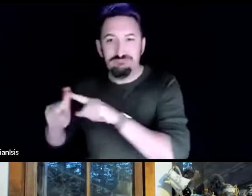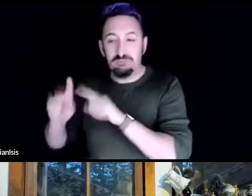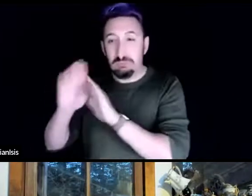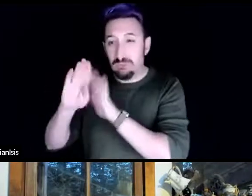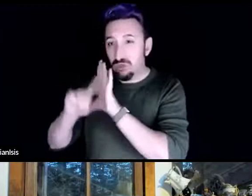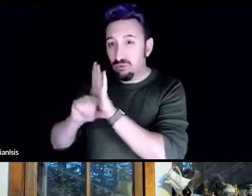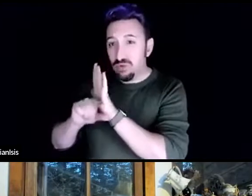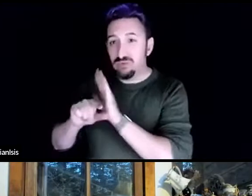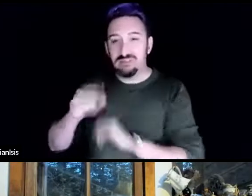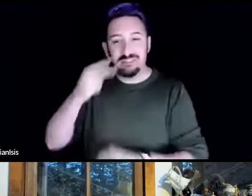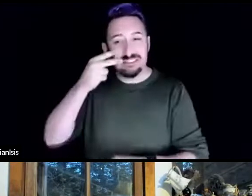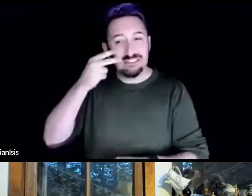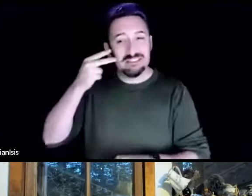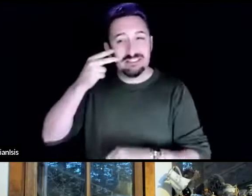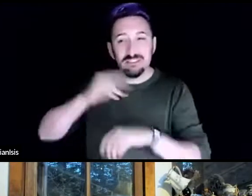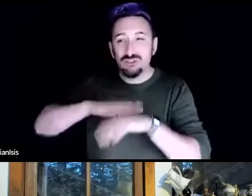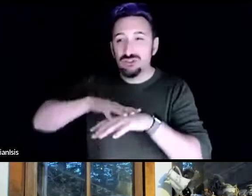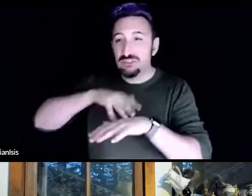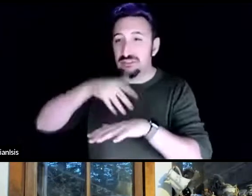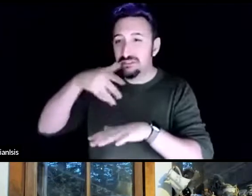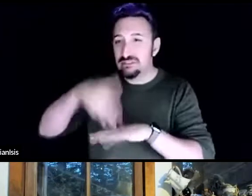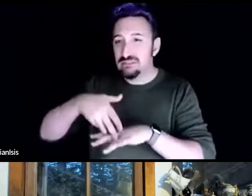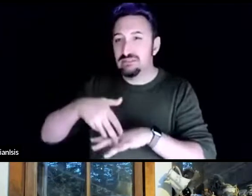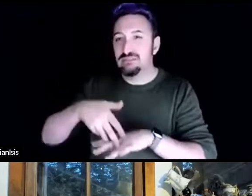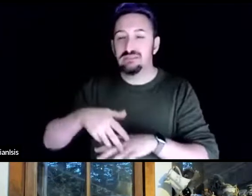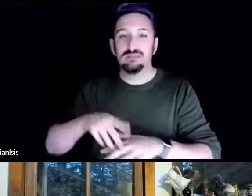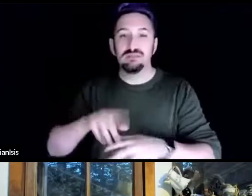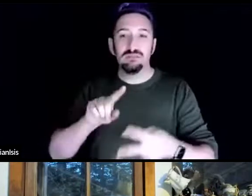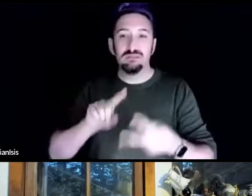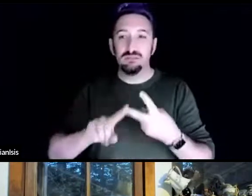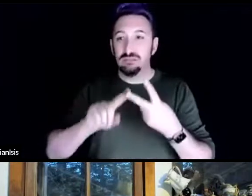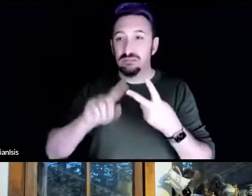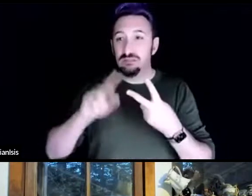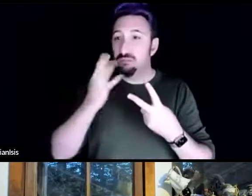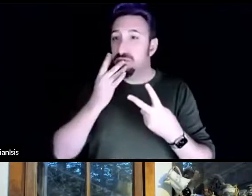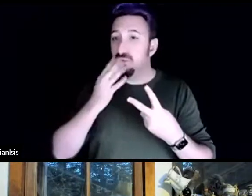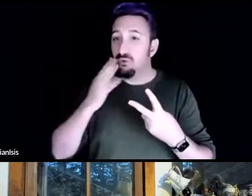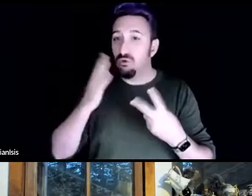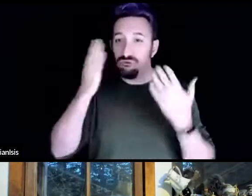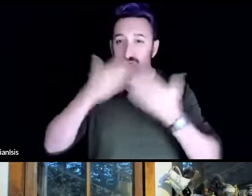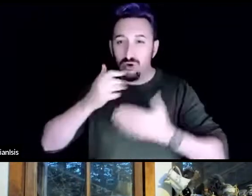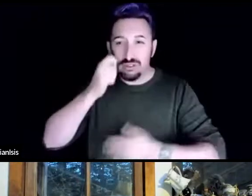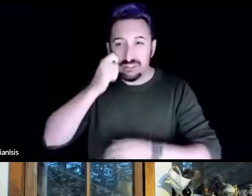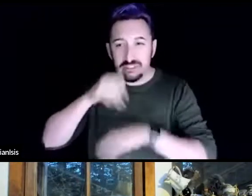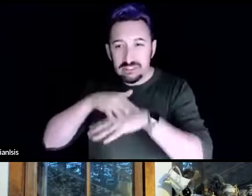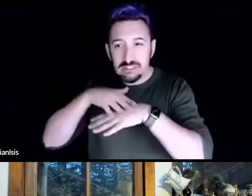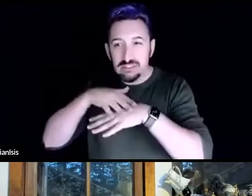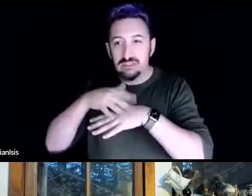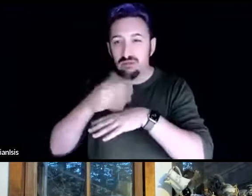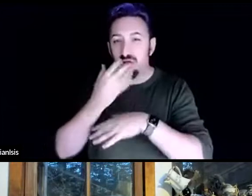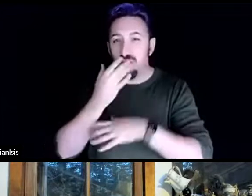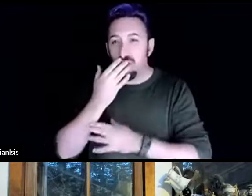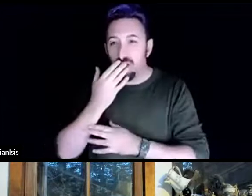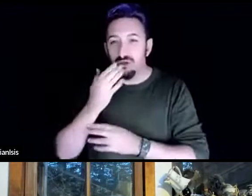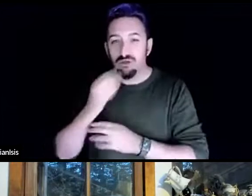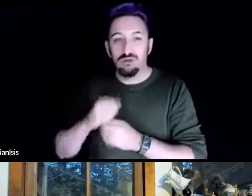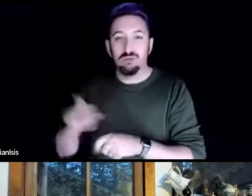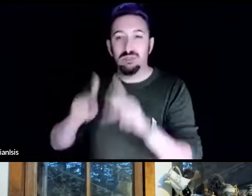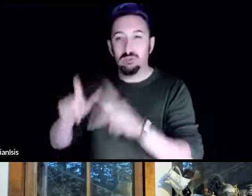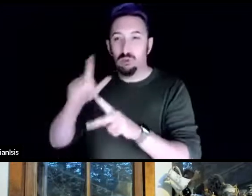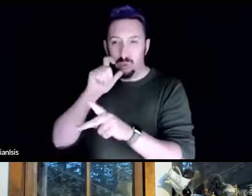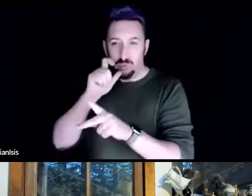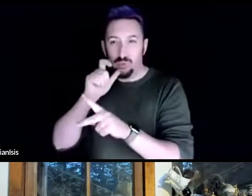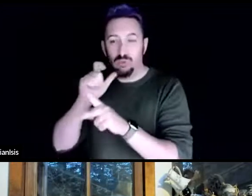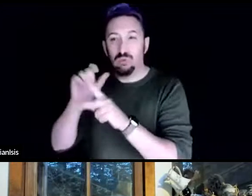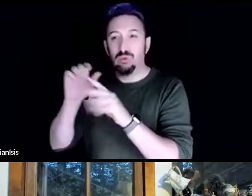people of color, many migrant workers have been enslaved and forced into labor in order to create